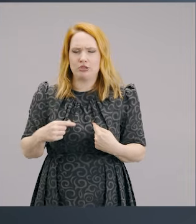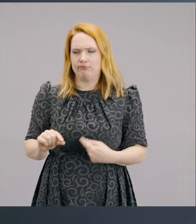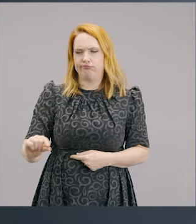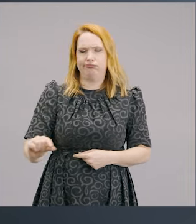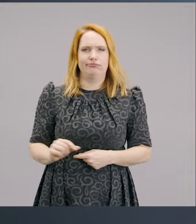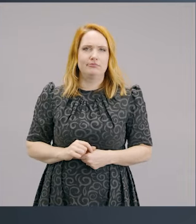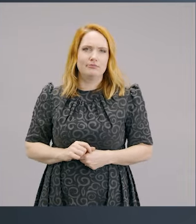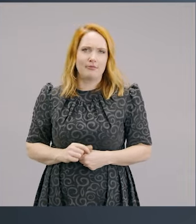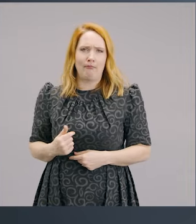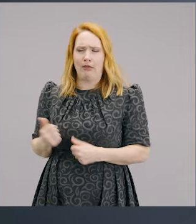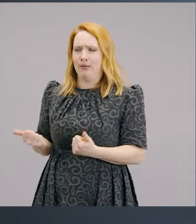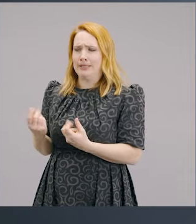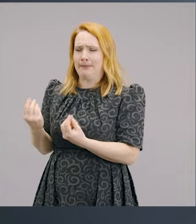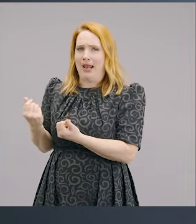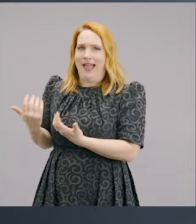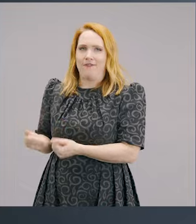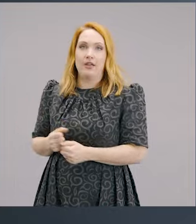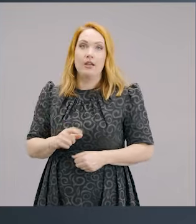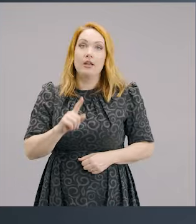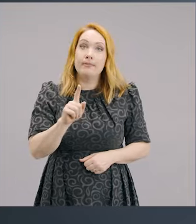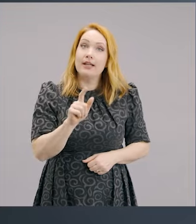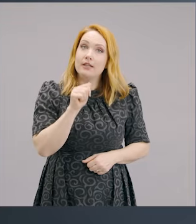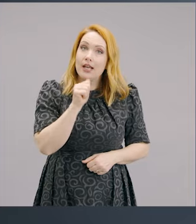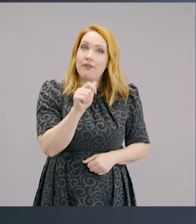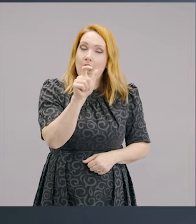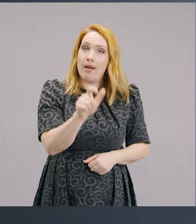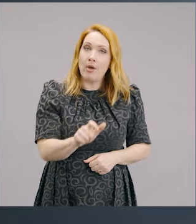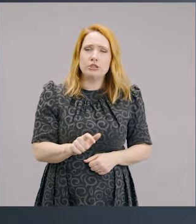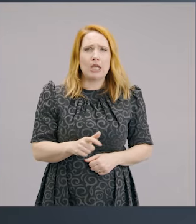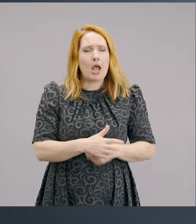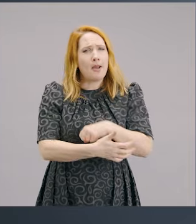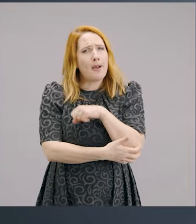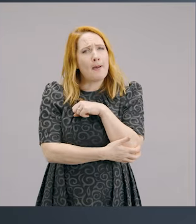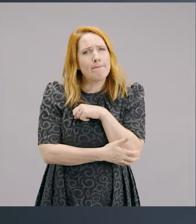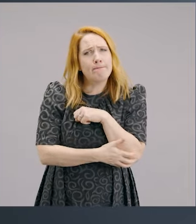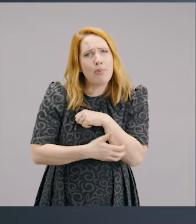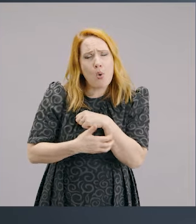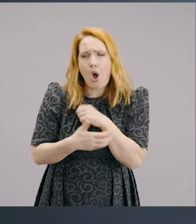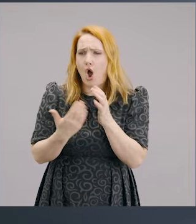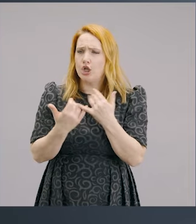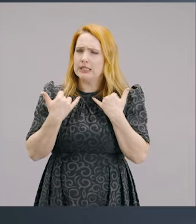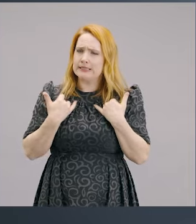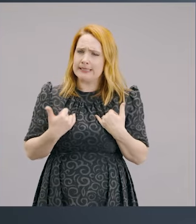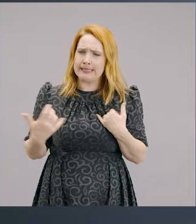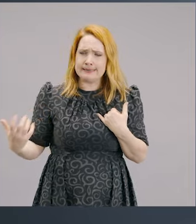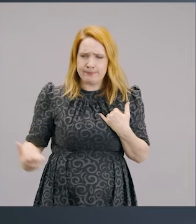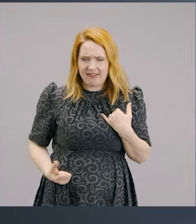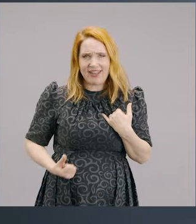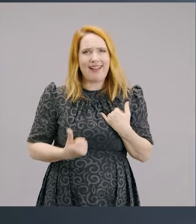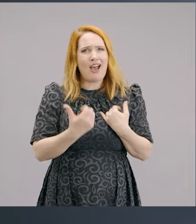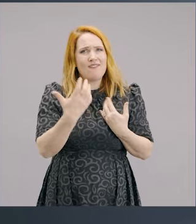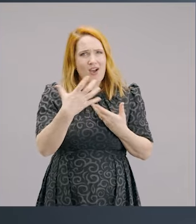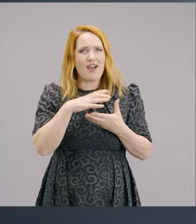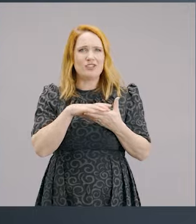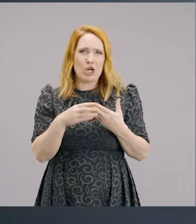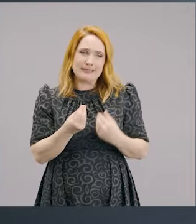Because it might be just nothing to them. But a person who's on a sickness benefit might give $5 and that